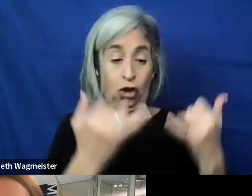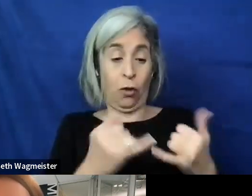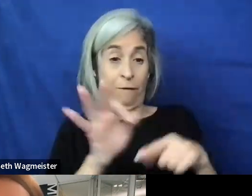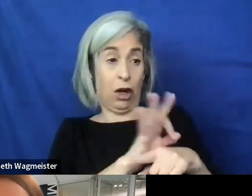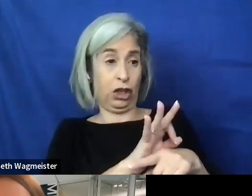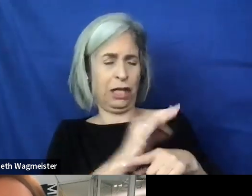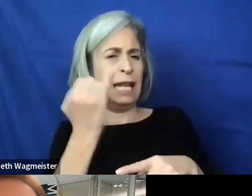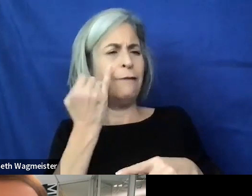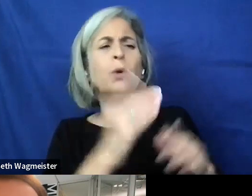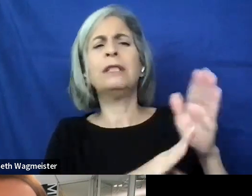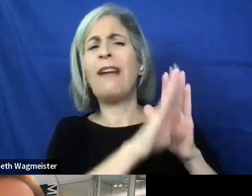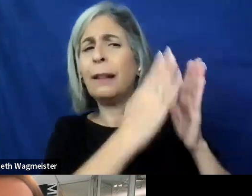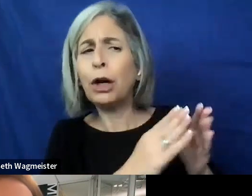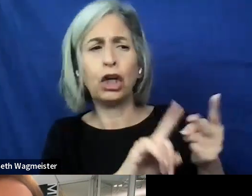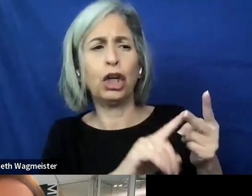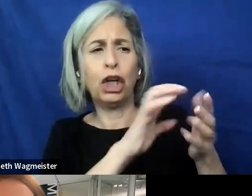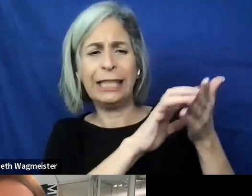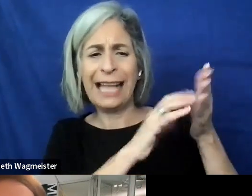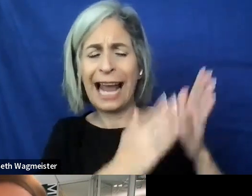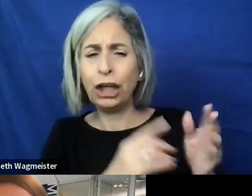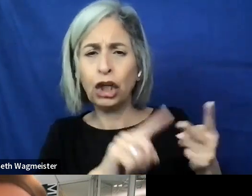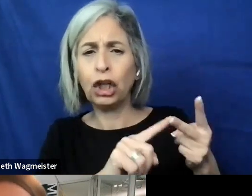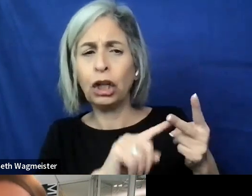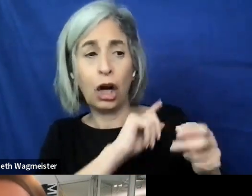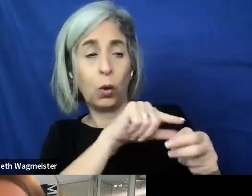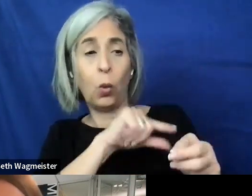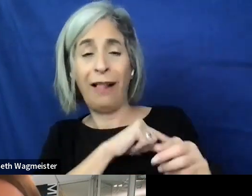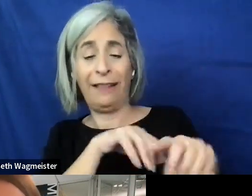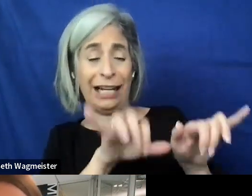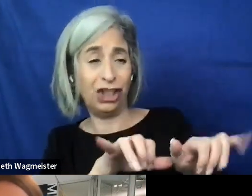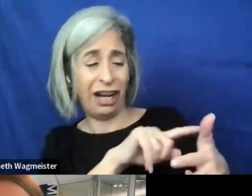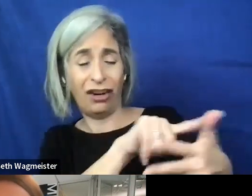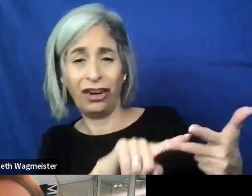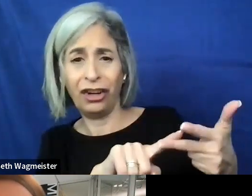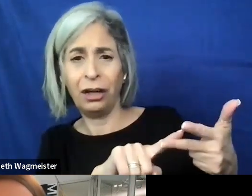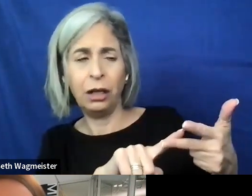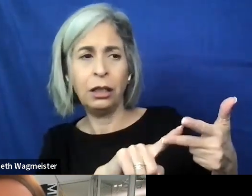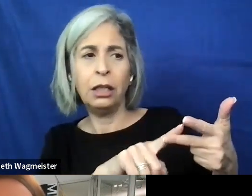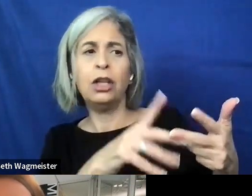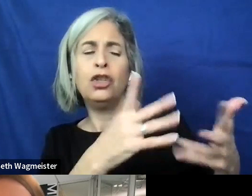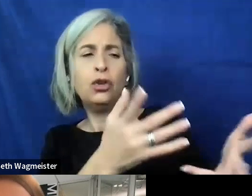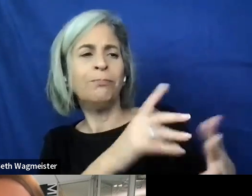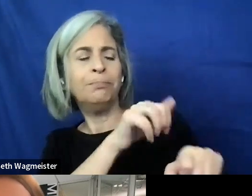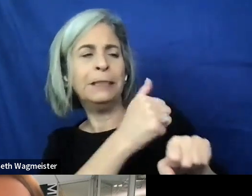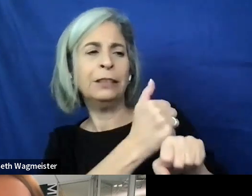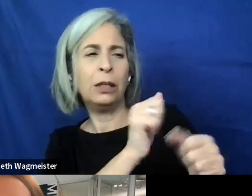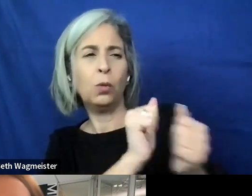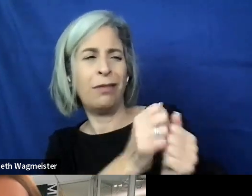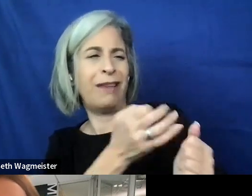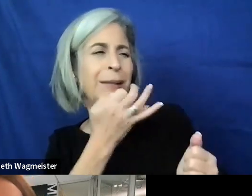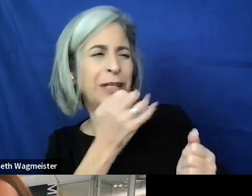Whether you're a developer or a designer or a quality engineer, you're building up expertise as it relates to that job that you're doing.